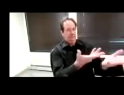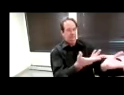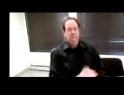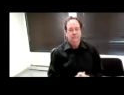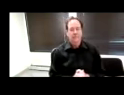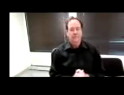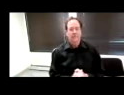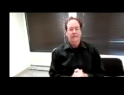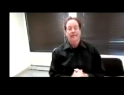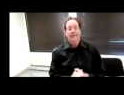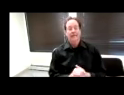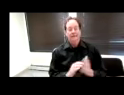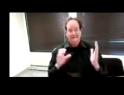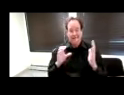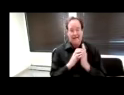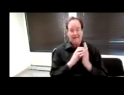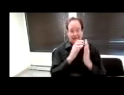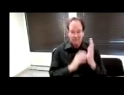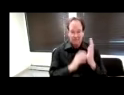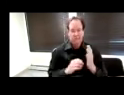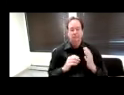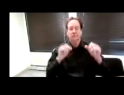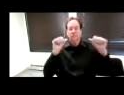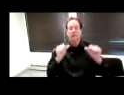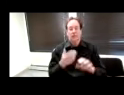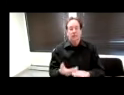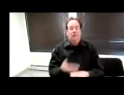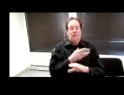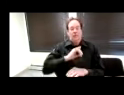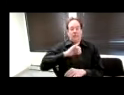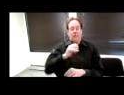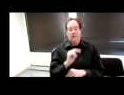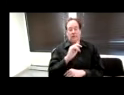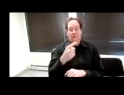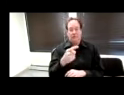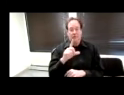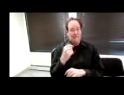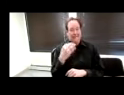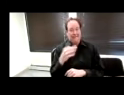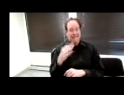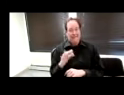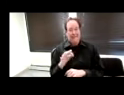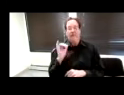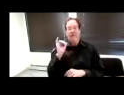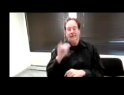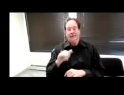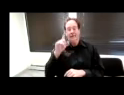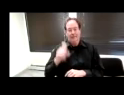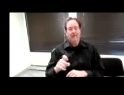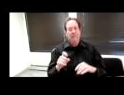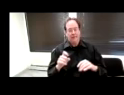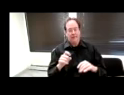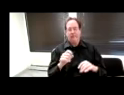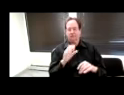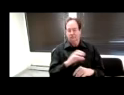For content that is posted prior to January 1st, 2019, that needs to be captioned